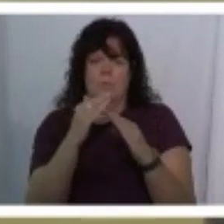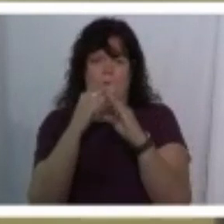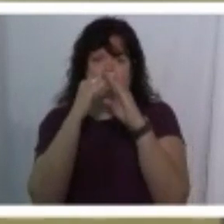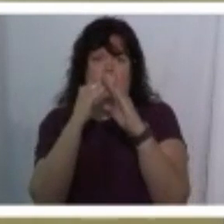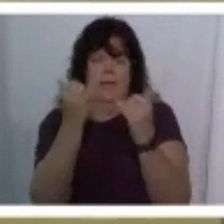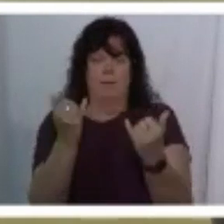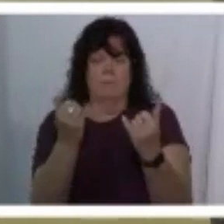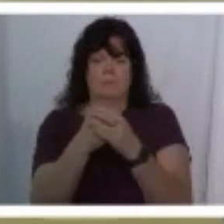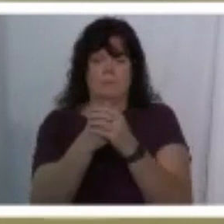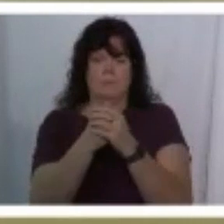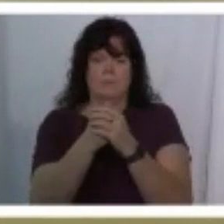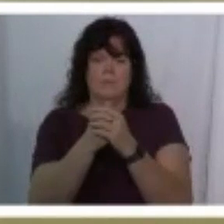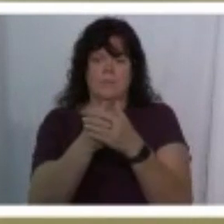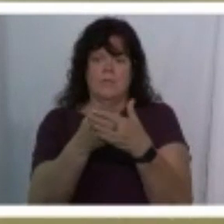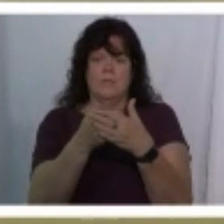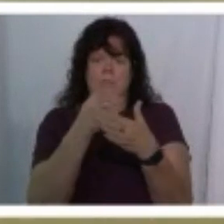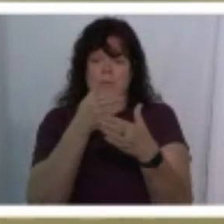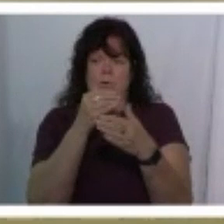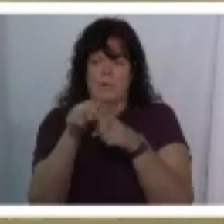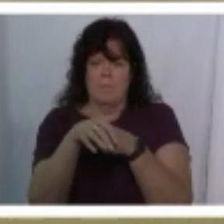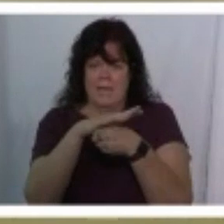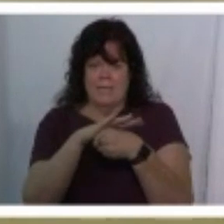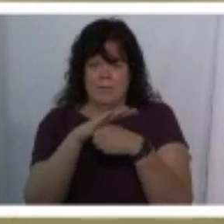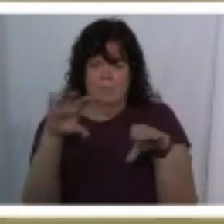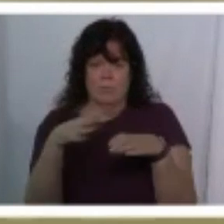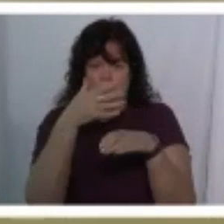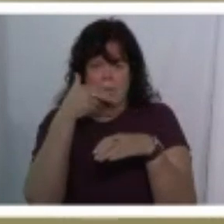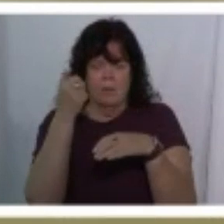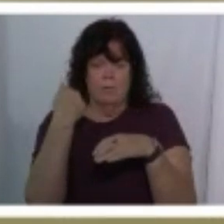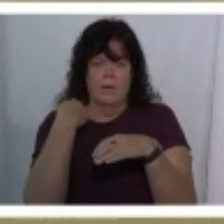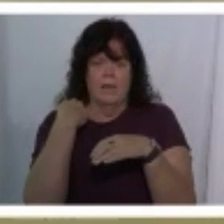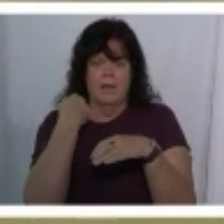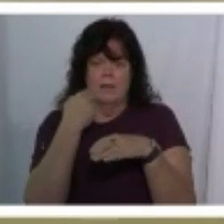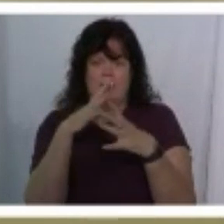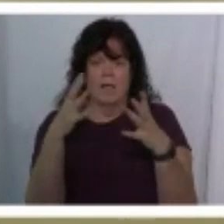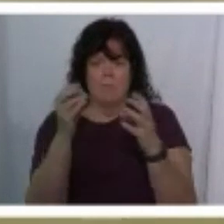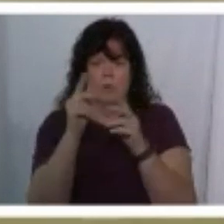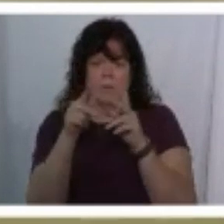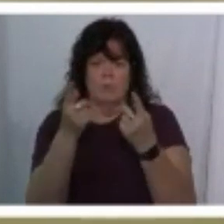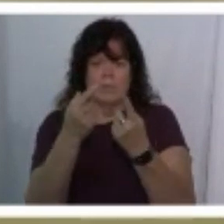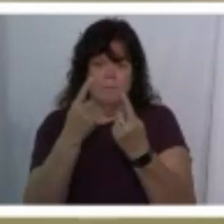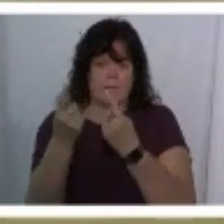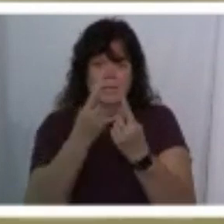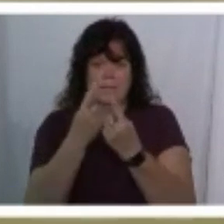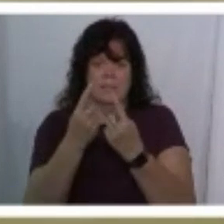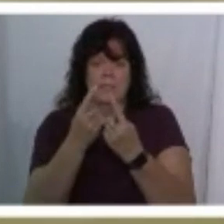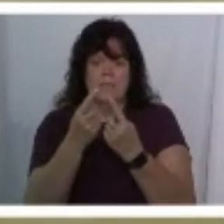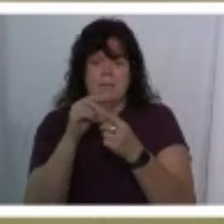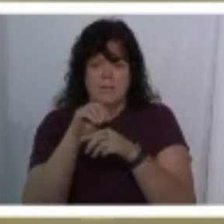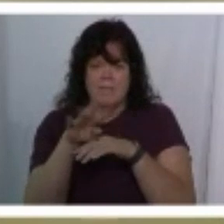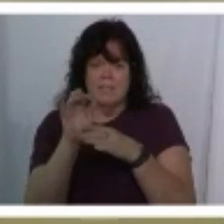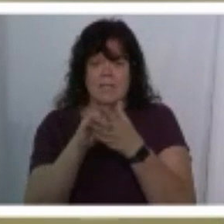before the pandemic we were doing better we had a lot more people word was getting out we need to get back to that and